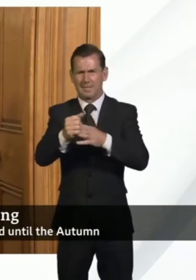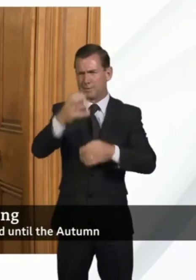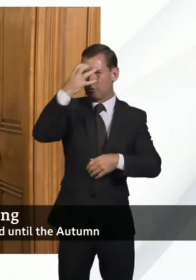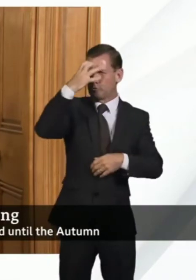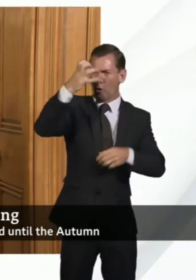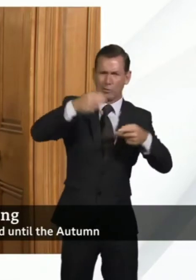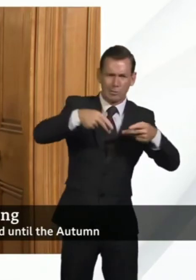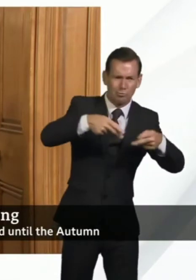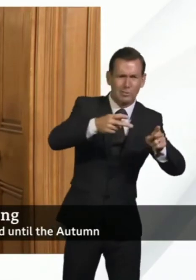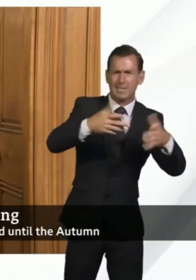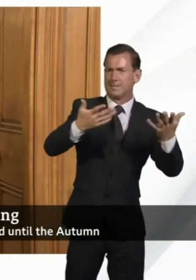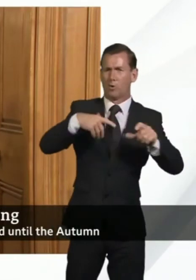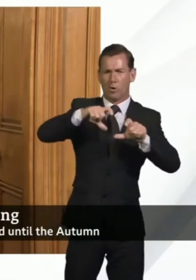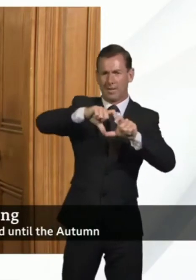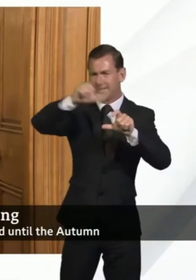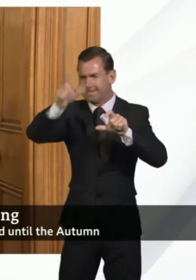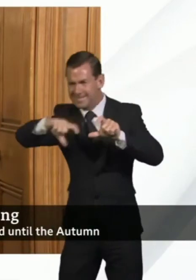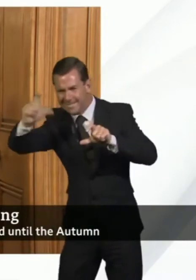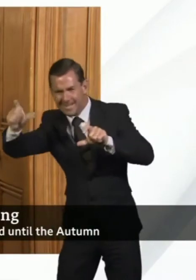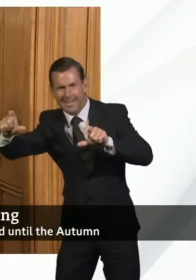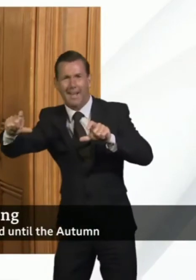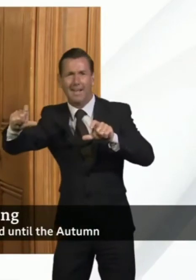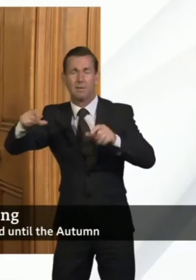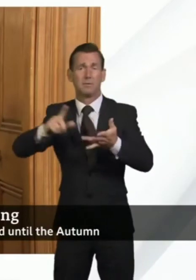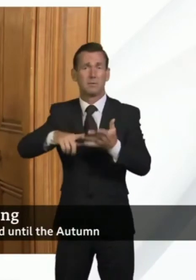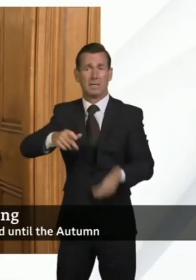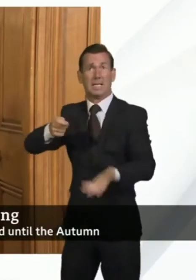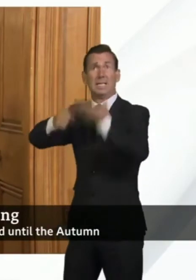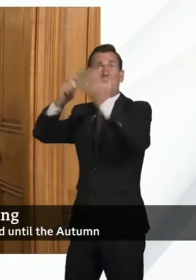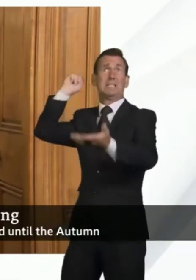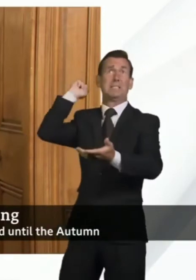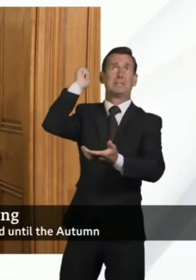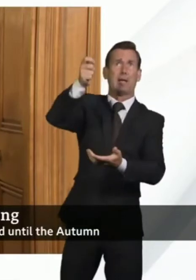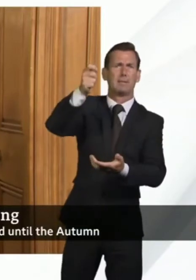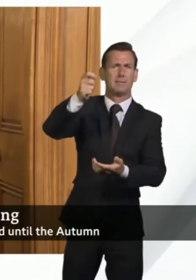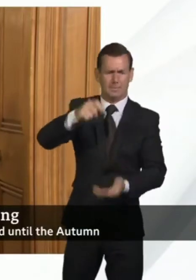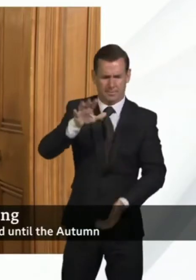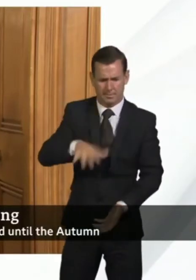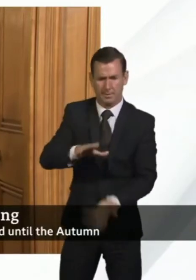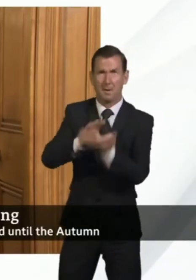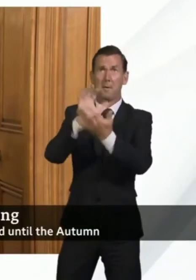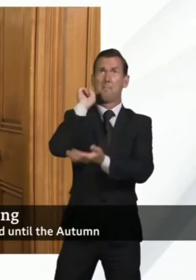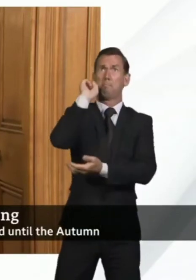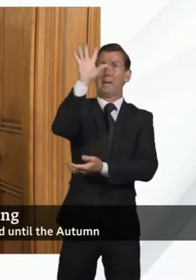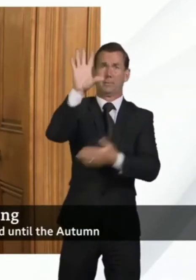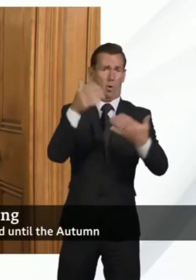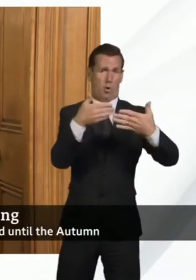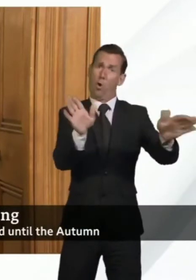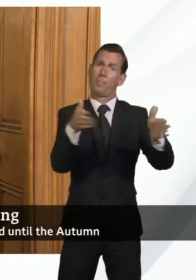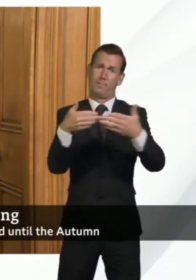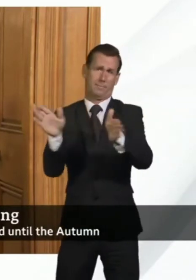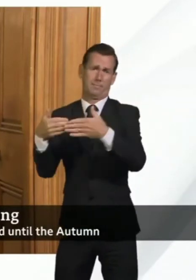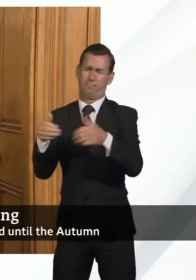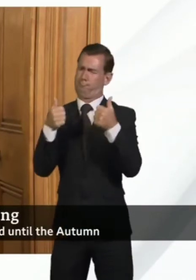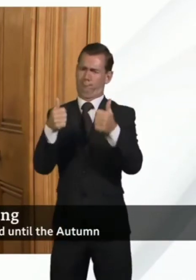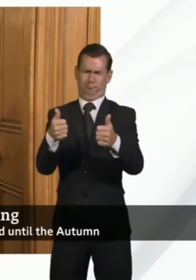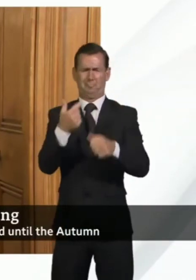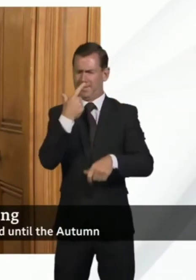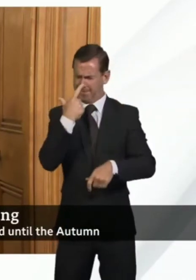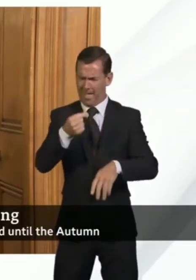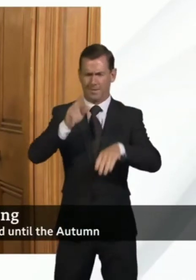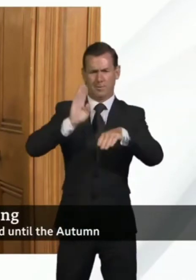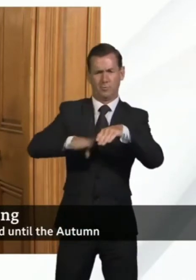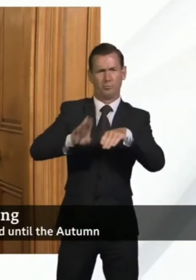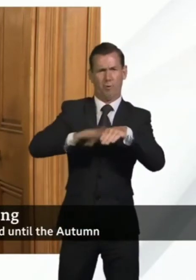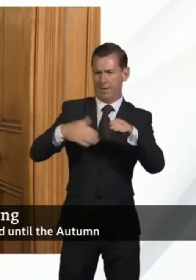EastEnders. We've helped to reopen the country's tennis and basketball courts and guided elite athletes back into training safely. And that, in